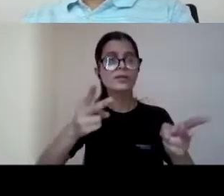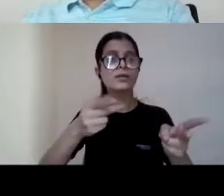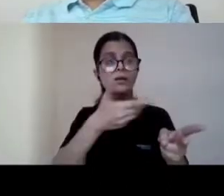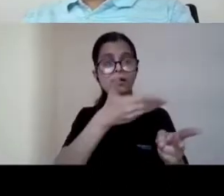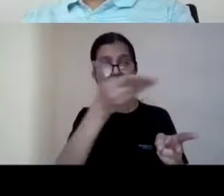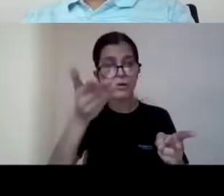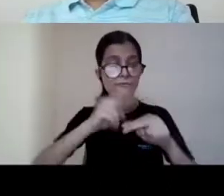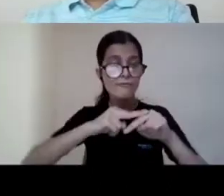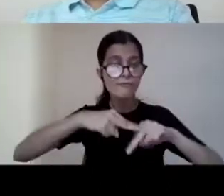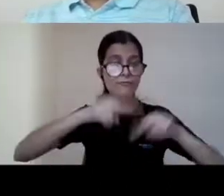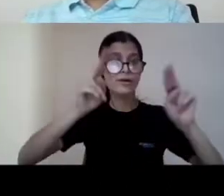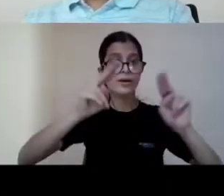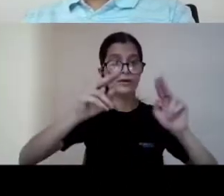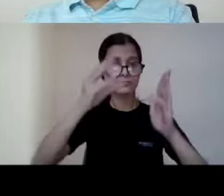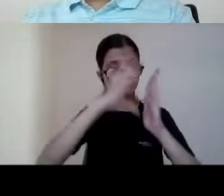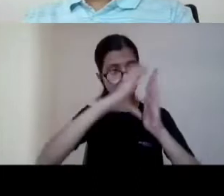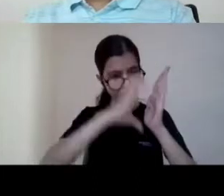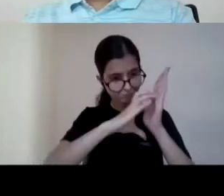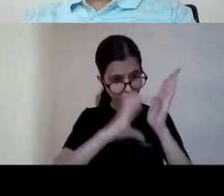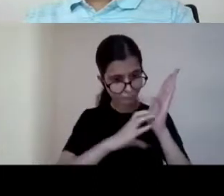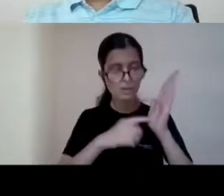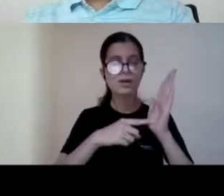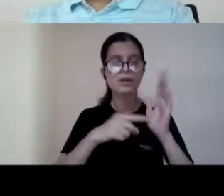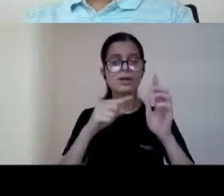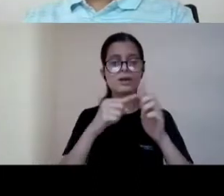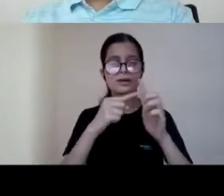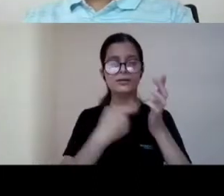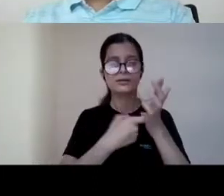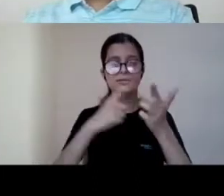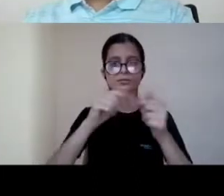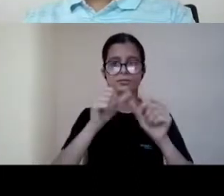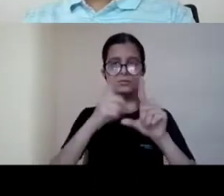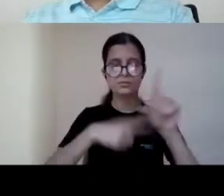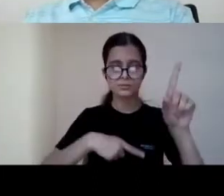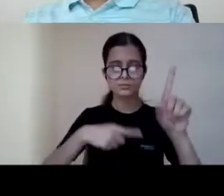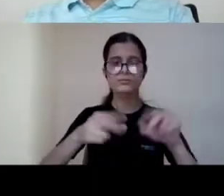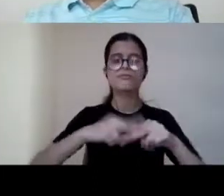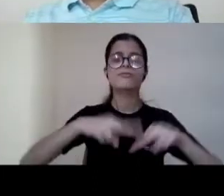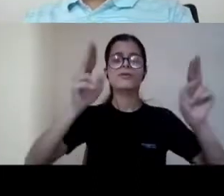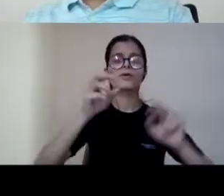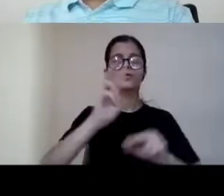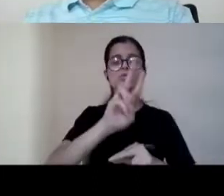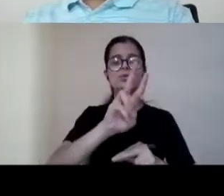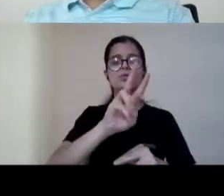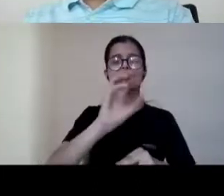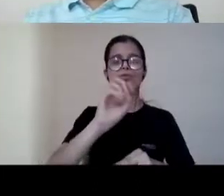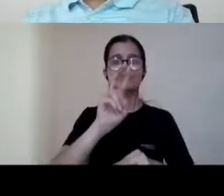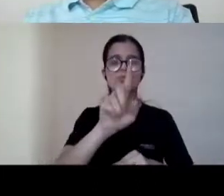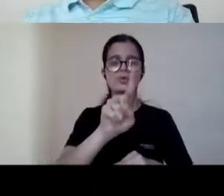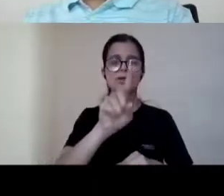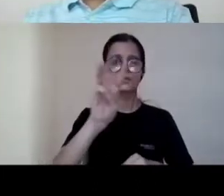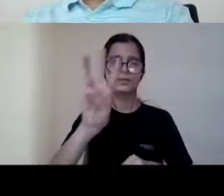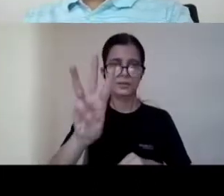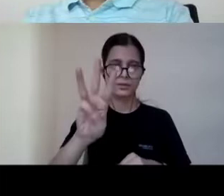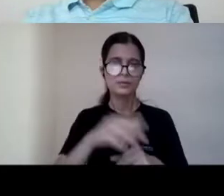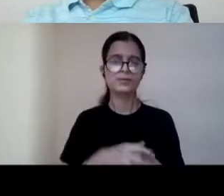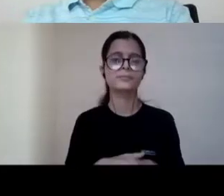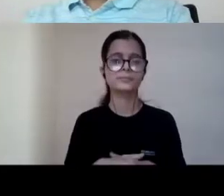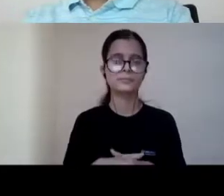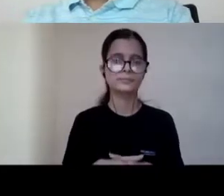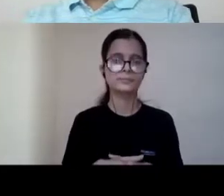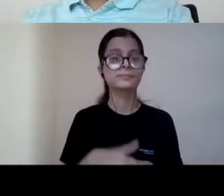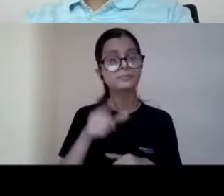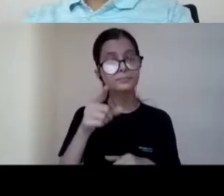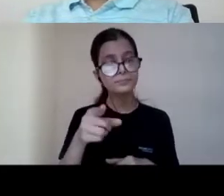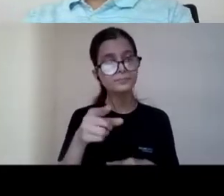of this treaty was finalized in 2000 may 2013 and why it is called marrakesh treaty is that the